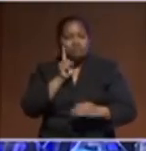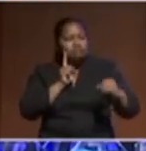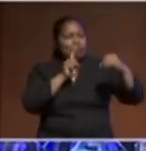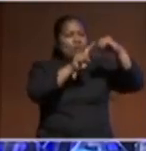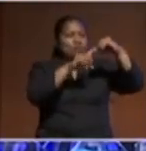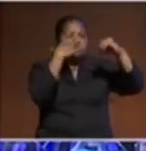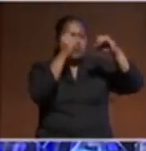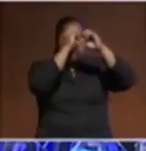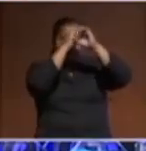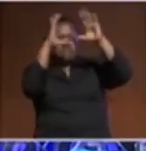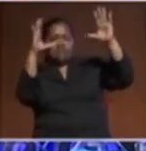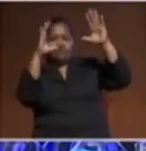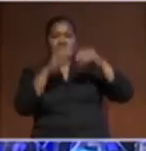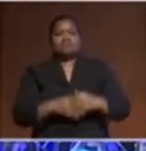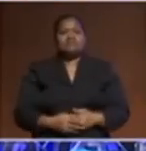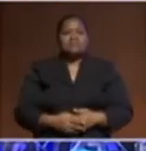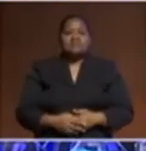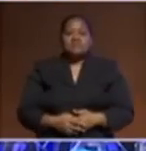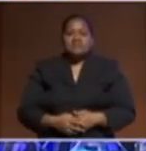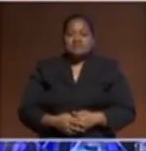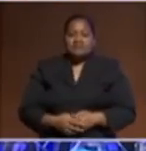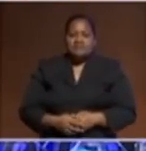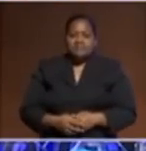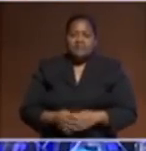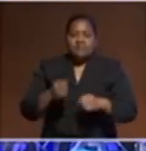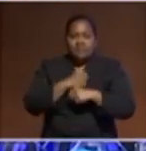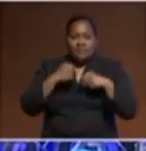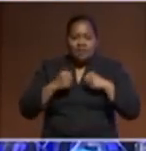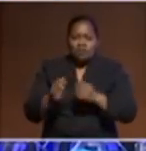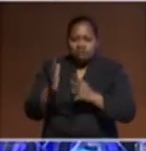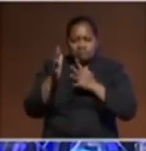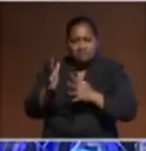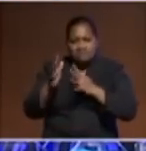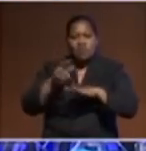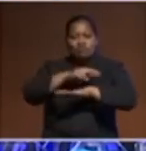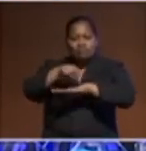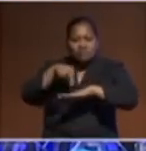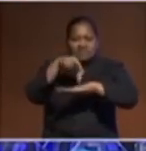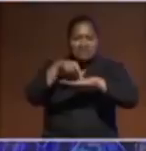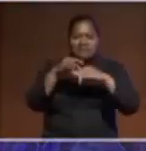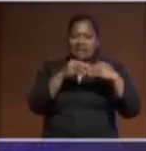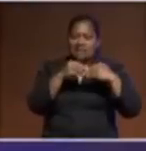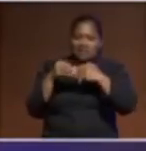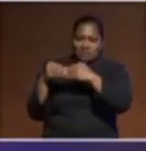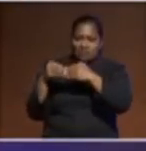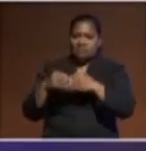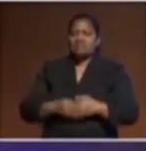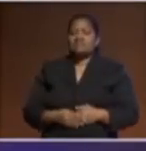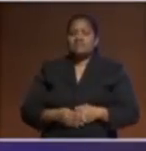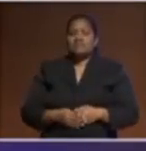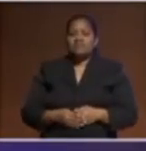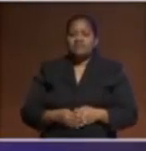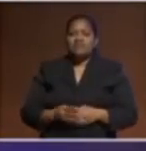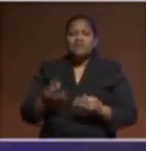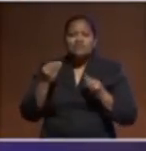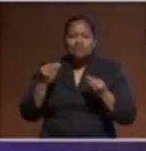I guess this Talanoa on regionalism and leadership adds value to the many discussions that are happening